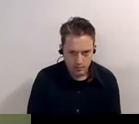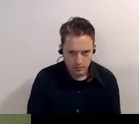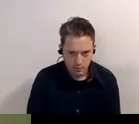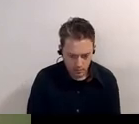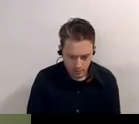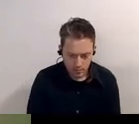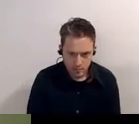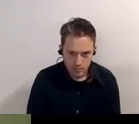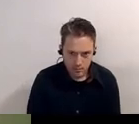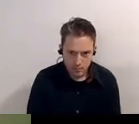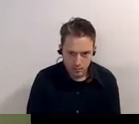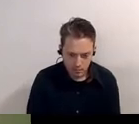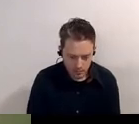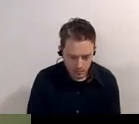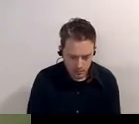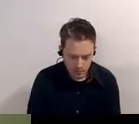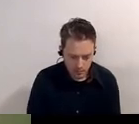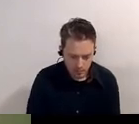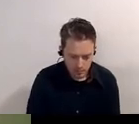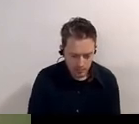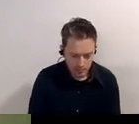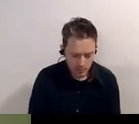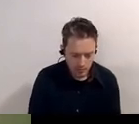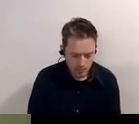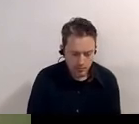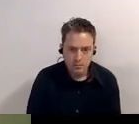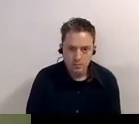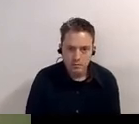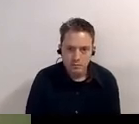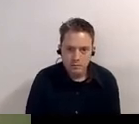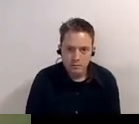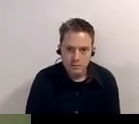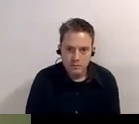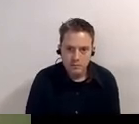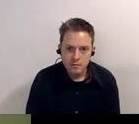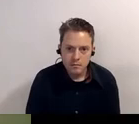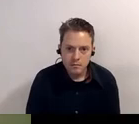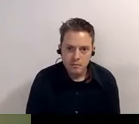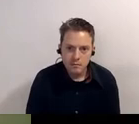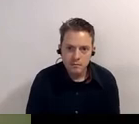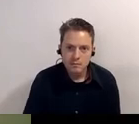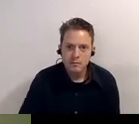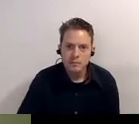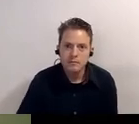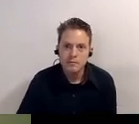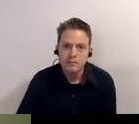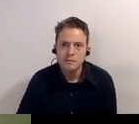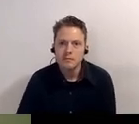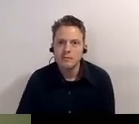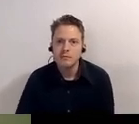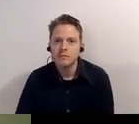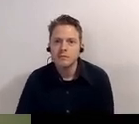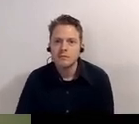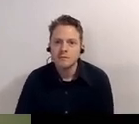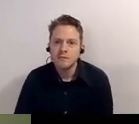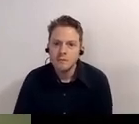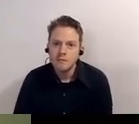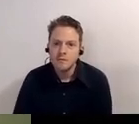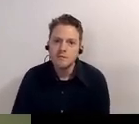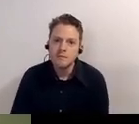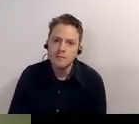together and the sheriff couldn't do anything about it mud evans was also the first person uh on main street to have